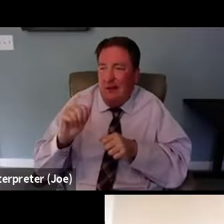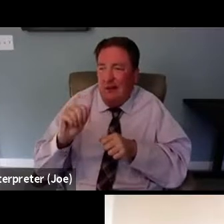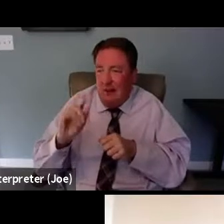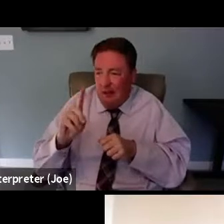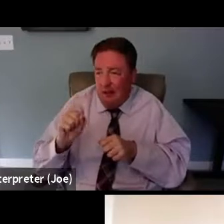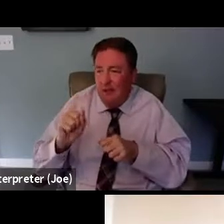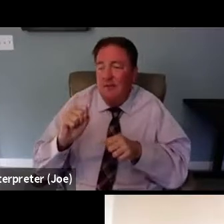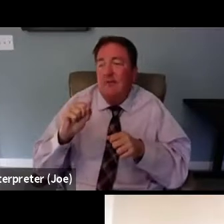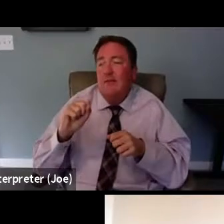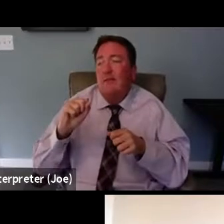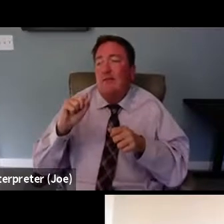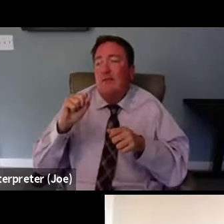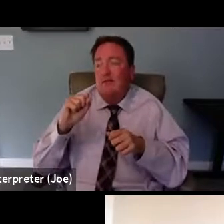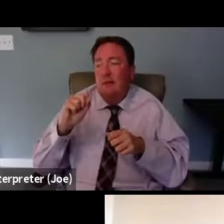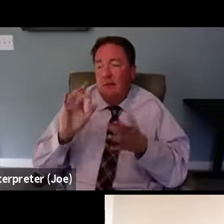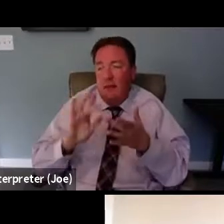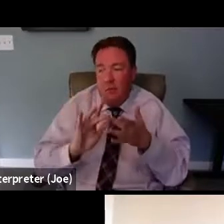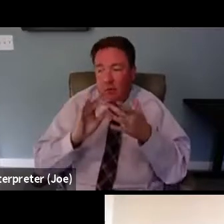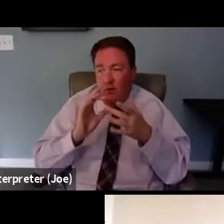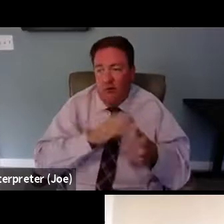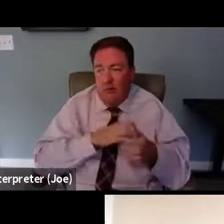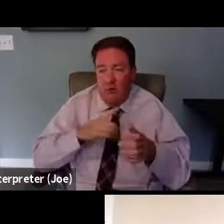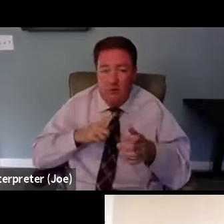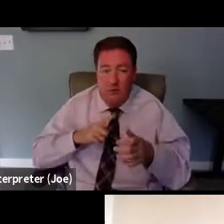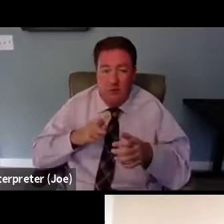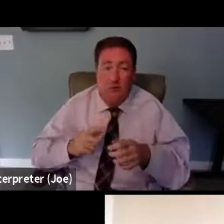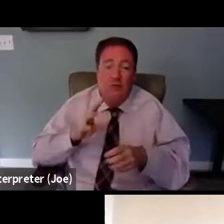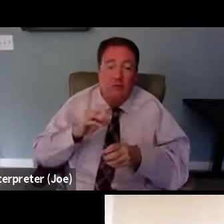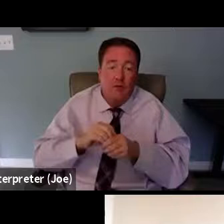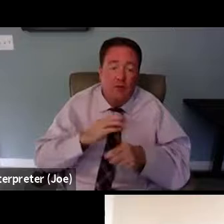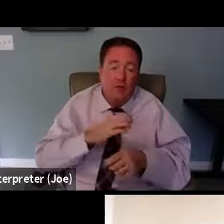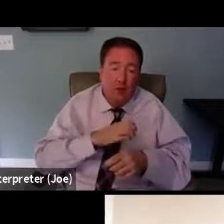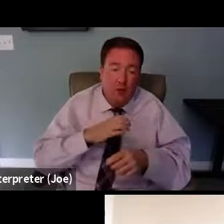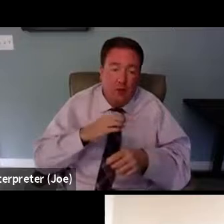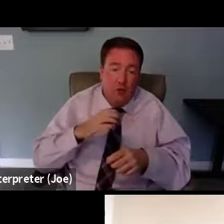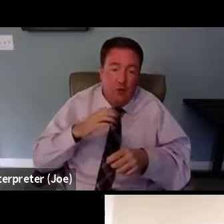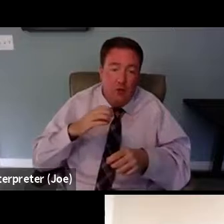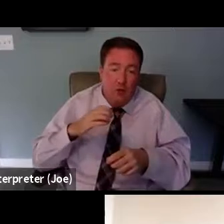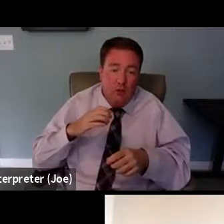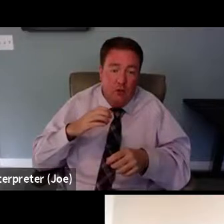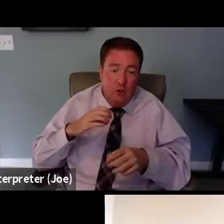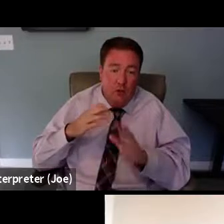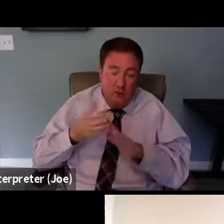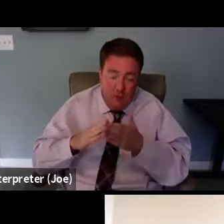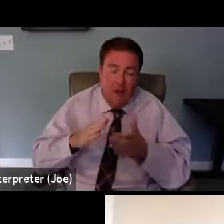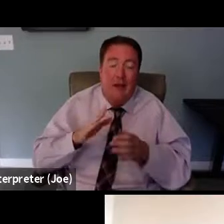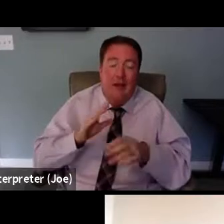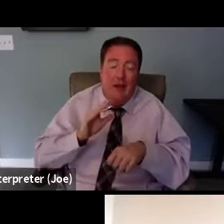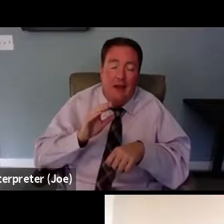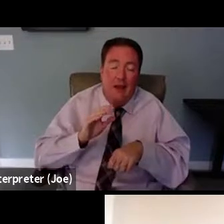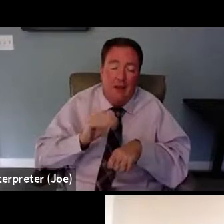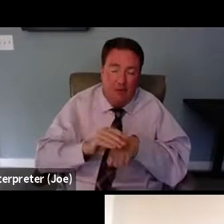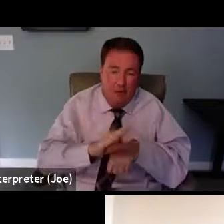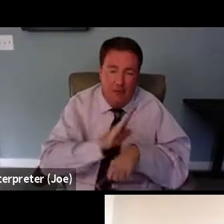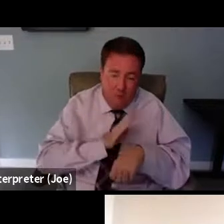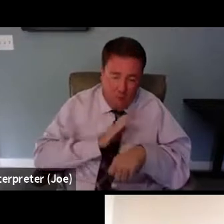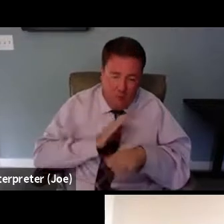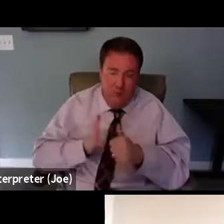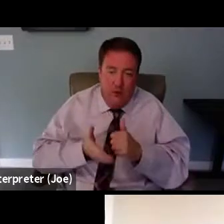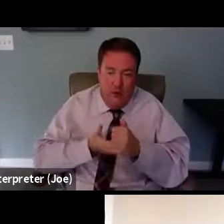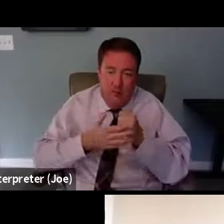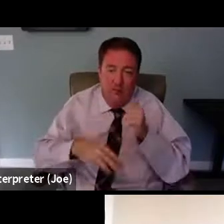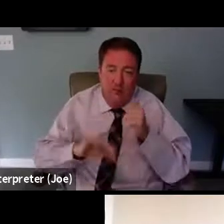He's also a member of the Community Advisory Board of the Delaney AIDS Research Enterprise to Help Find a Cure, part of the NIH